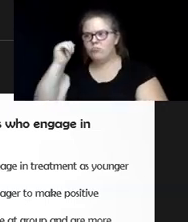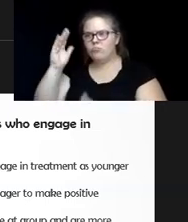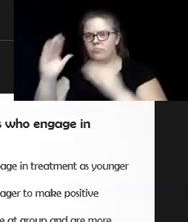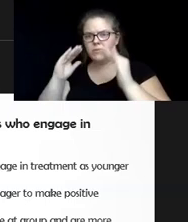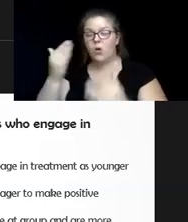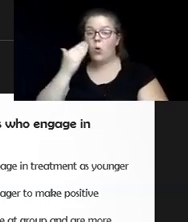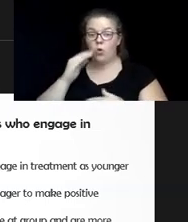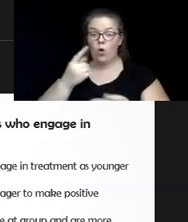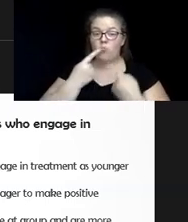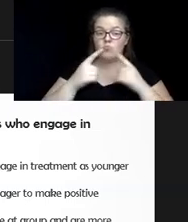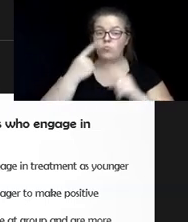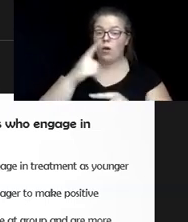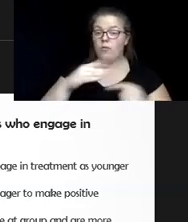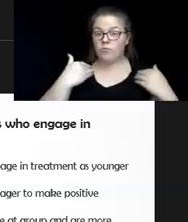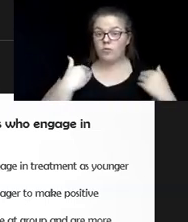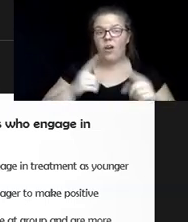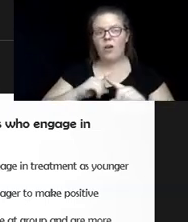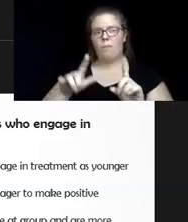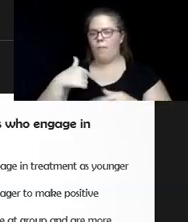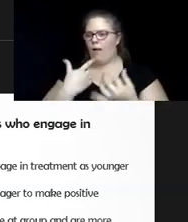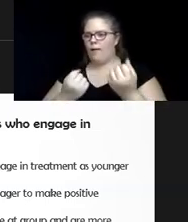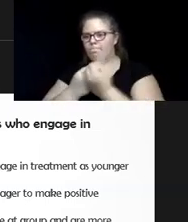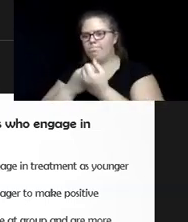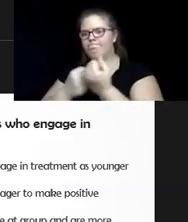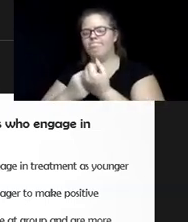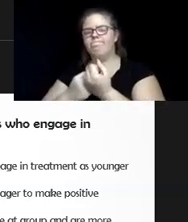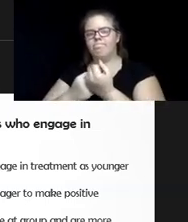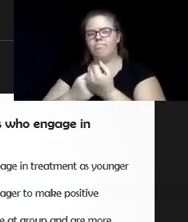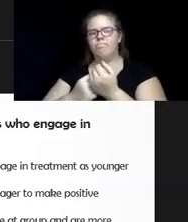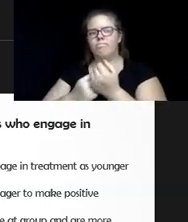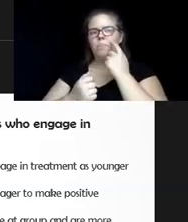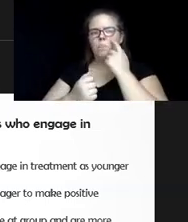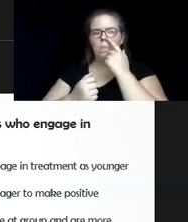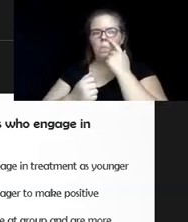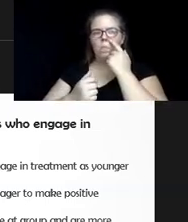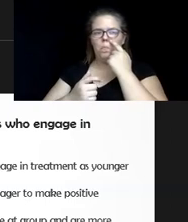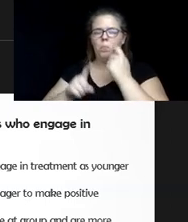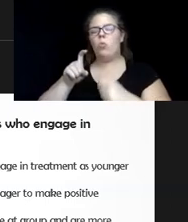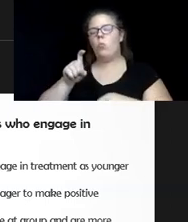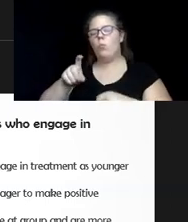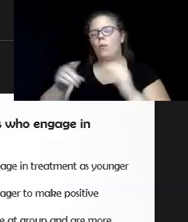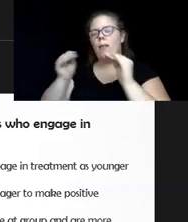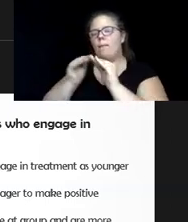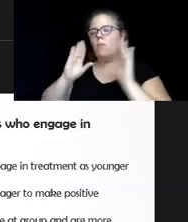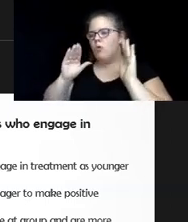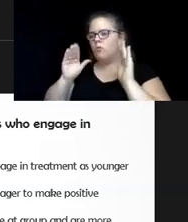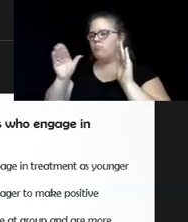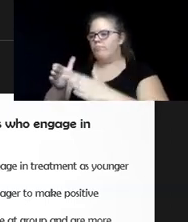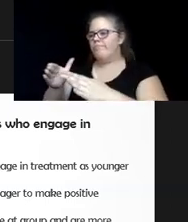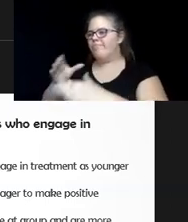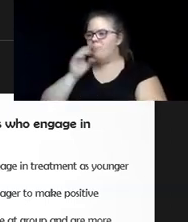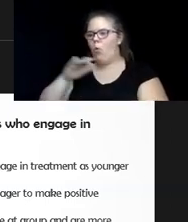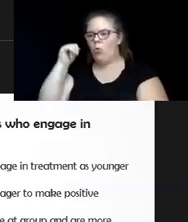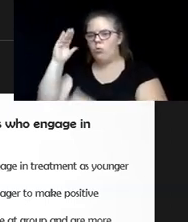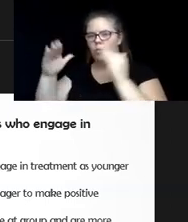more of advocating for more studies to be done involving older adult population to know what really works for them.